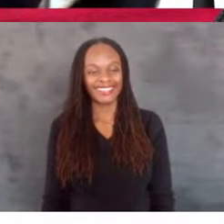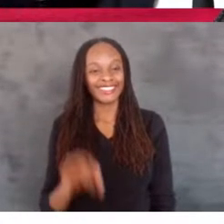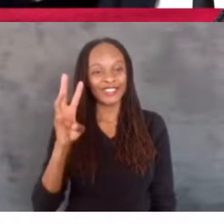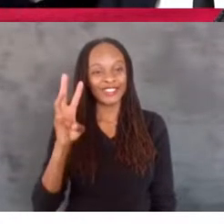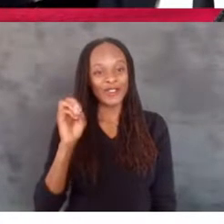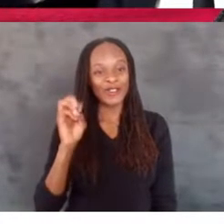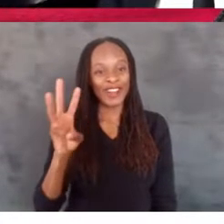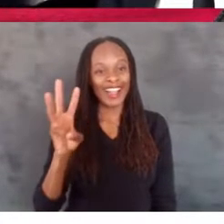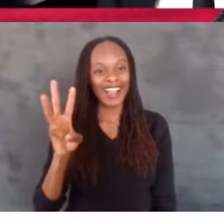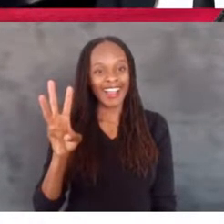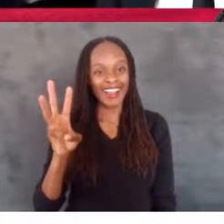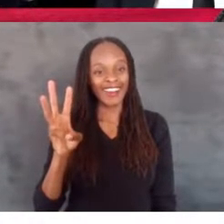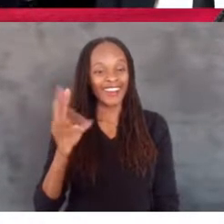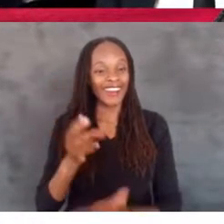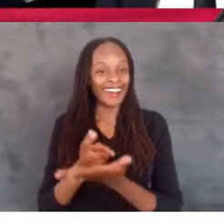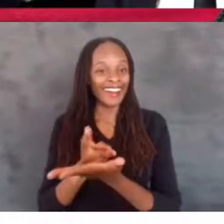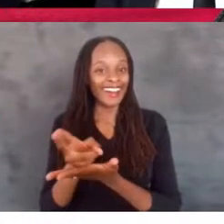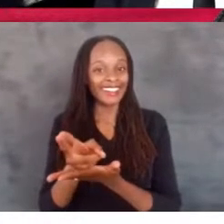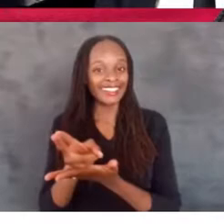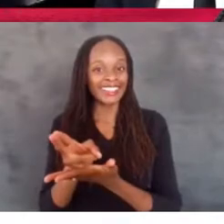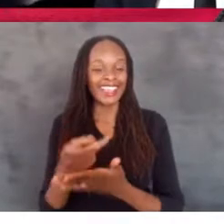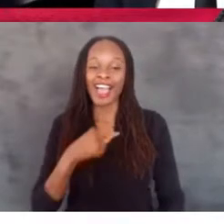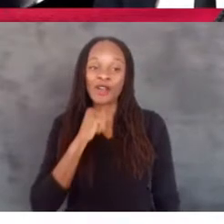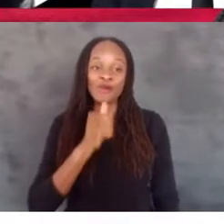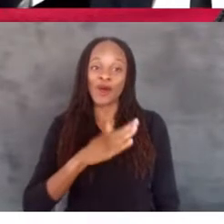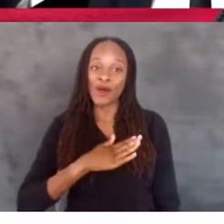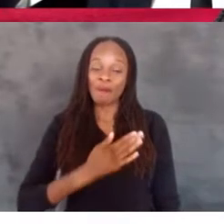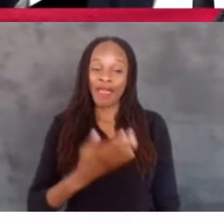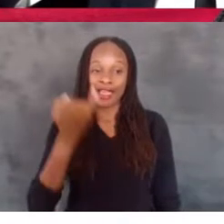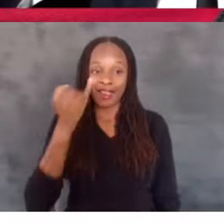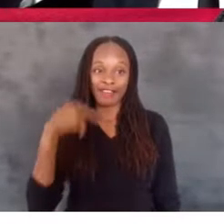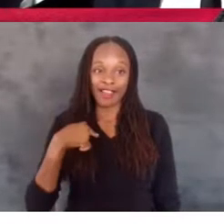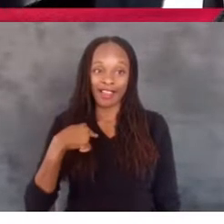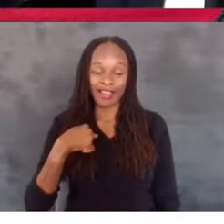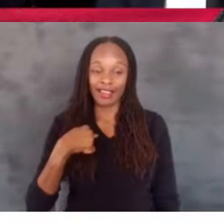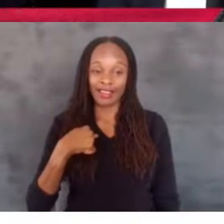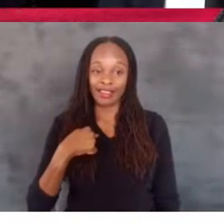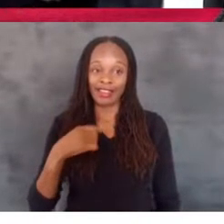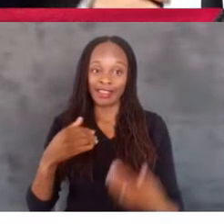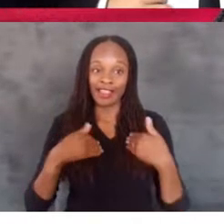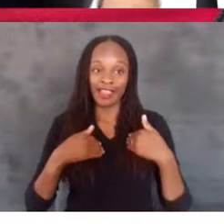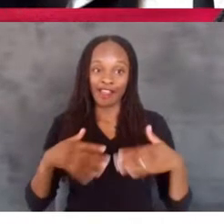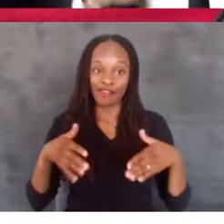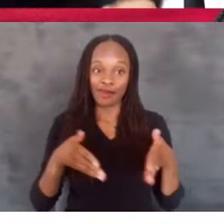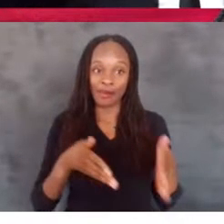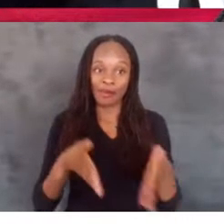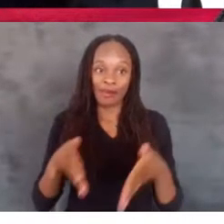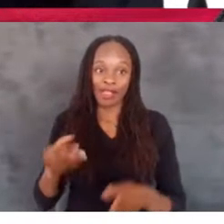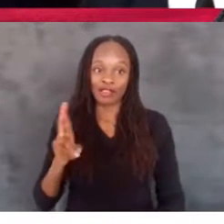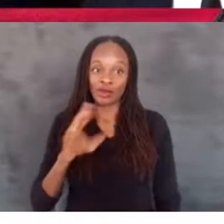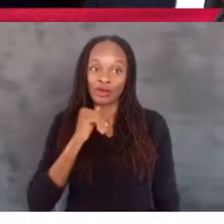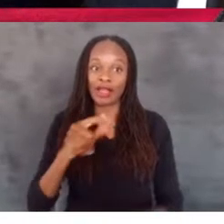Well, I'll be honest. I'm not going to admit if I'm wearing pants right now or not. But at least I'm wearing a suit up top.